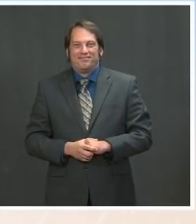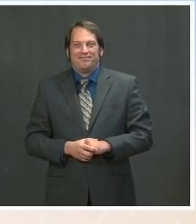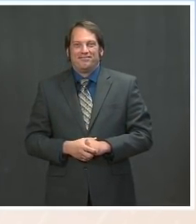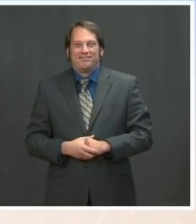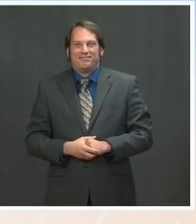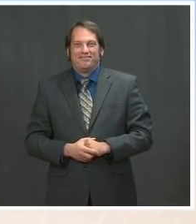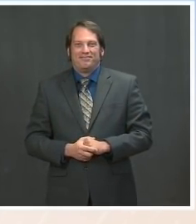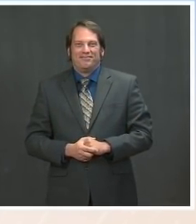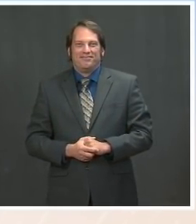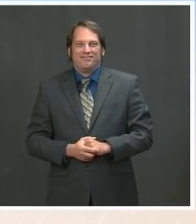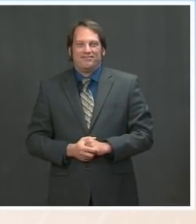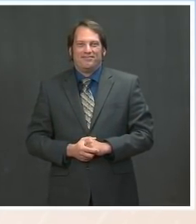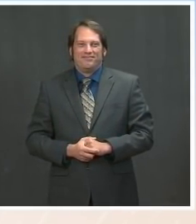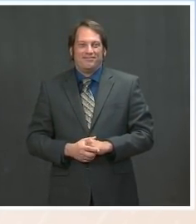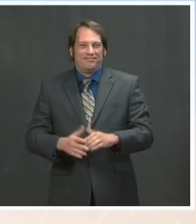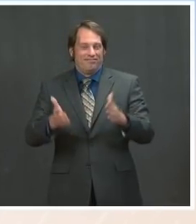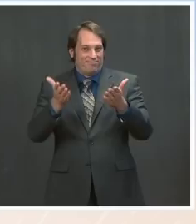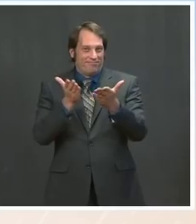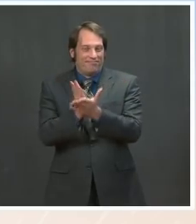Okay.